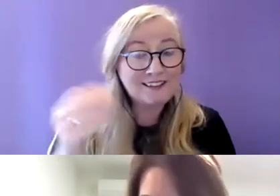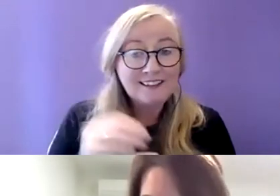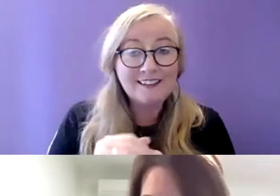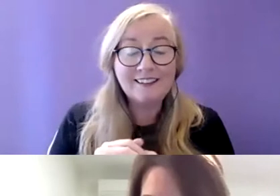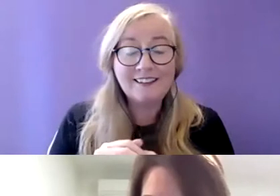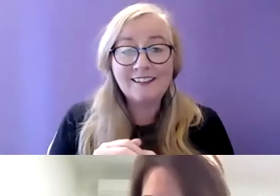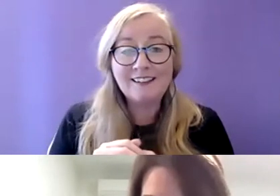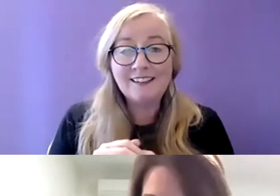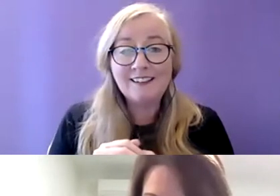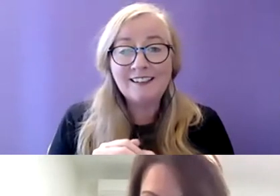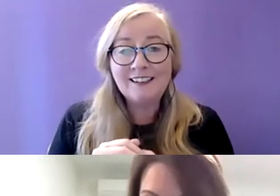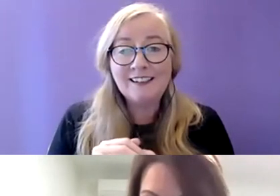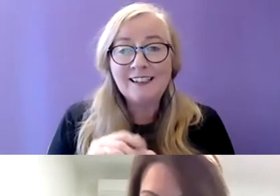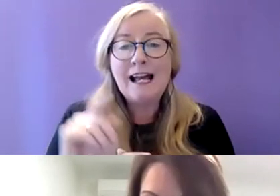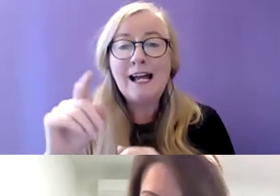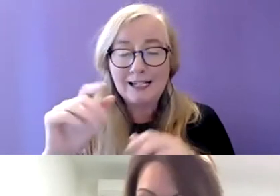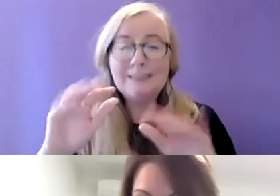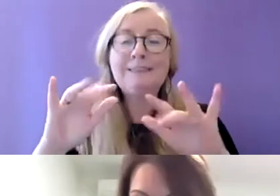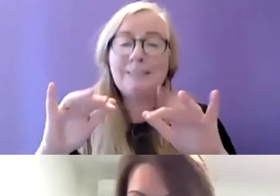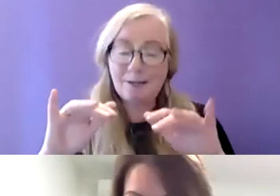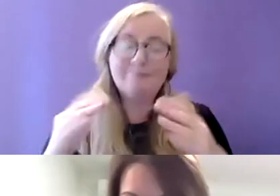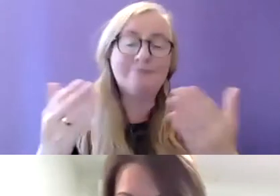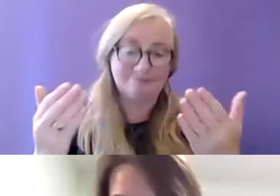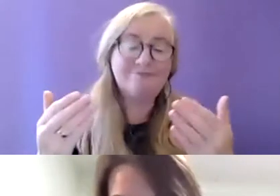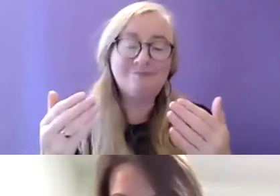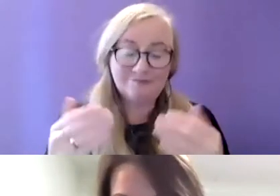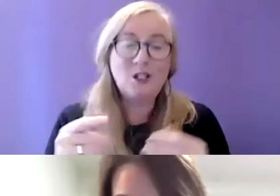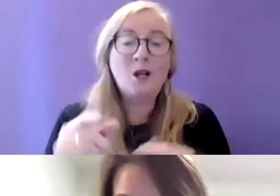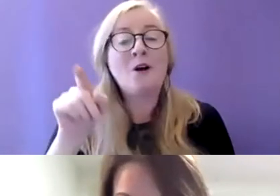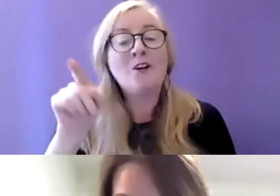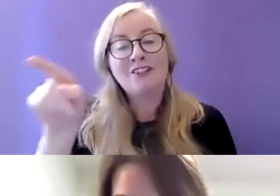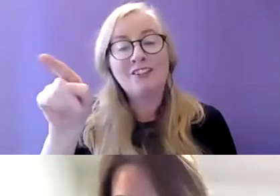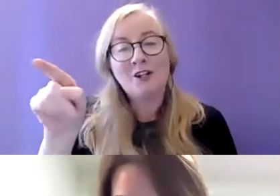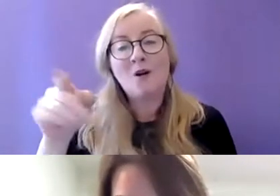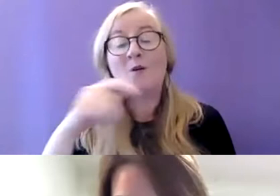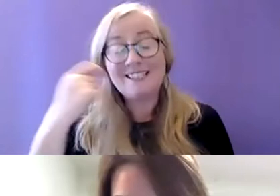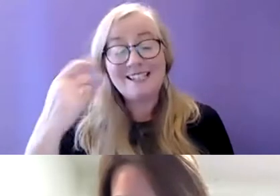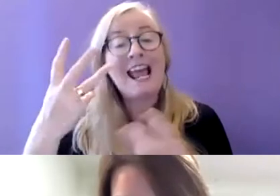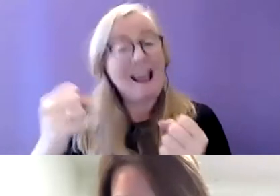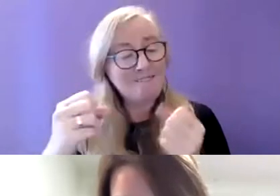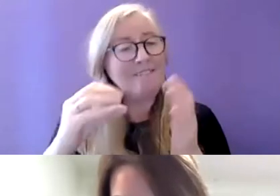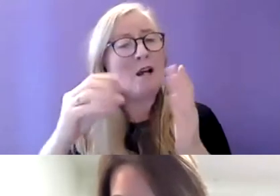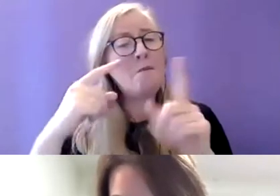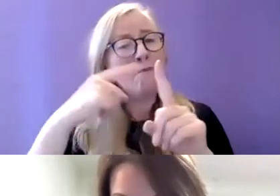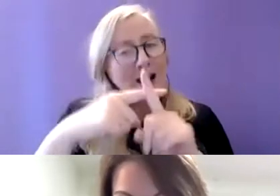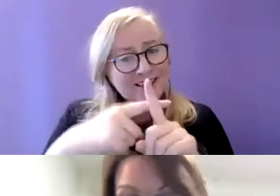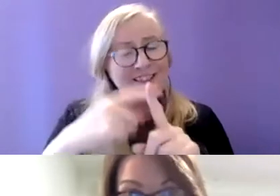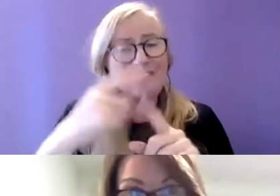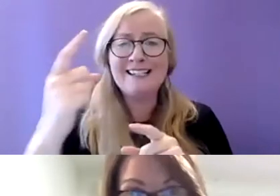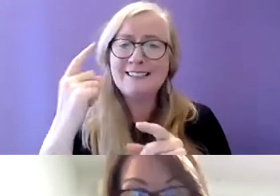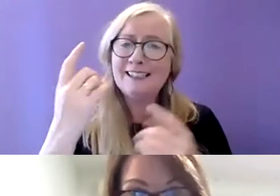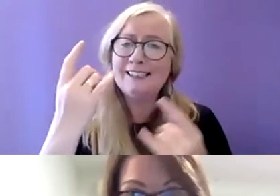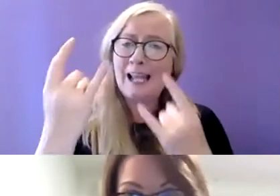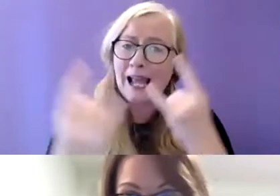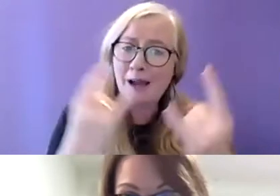she typed it to me I suppose one of the things that she wanted to say that there was some positive outcomes from this I suppose that